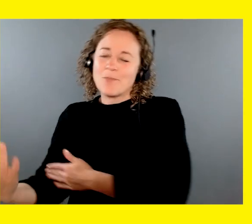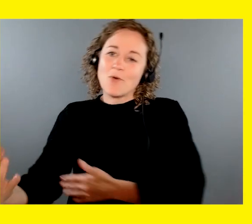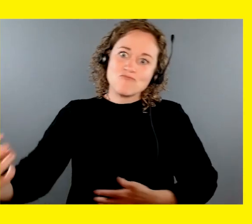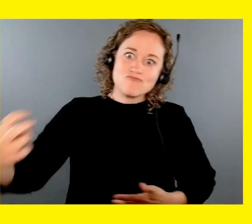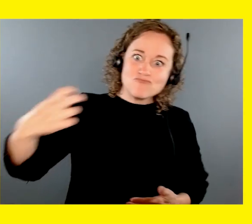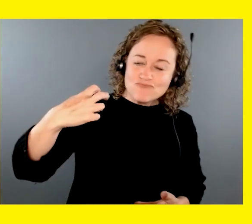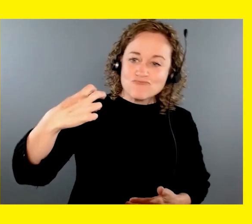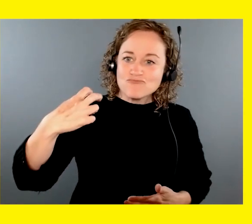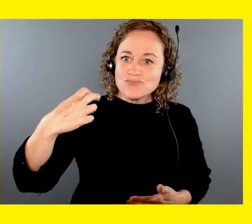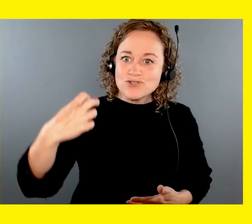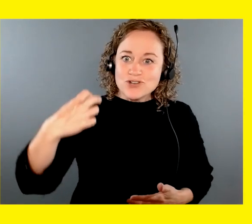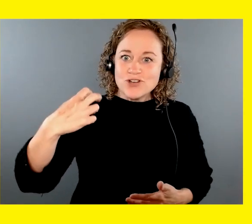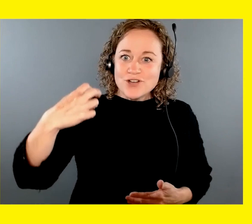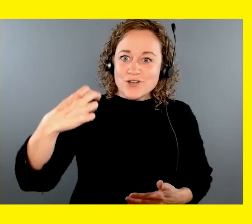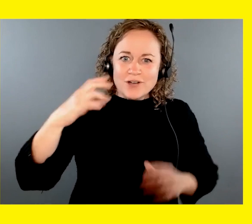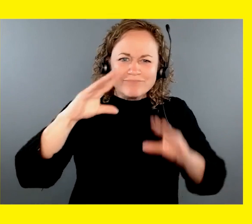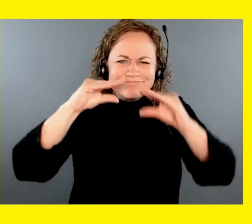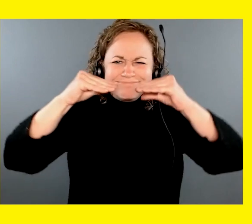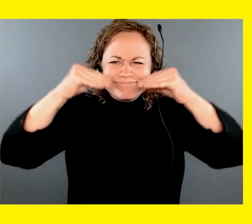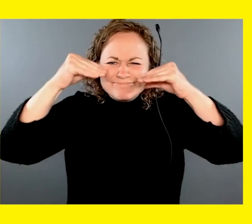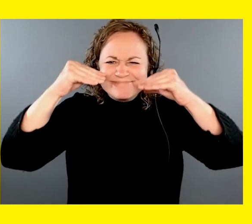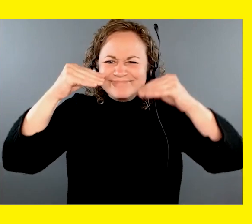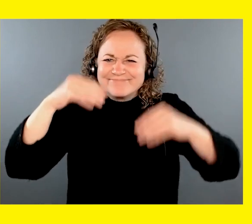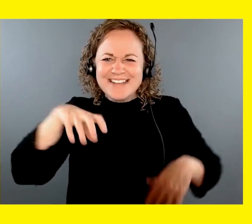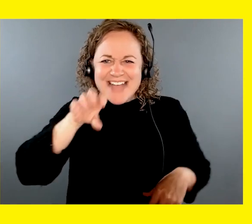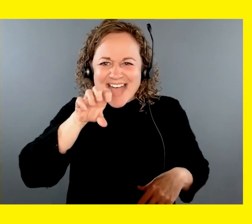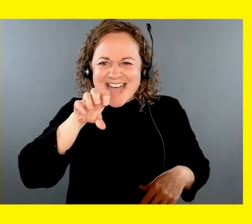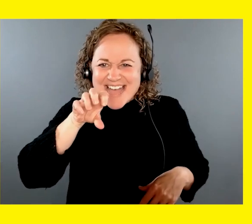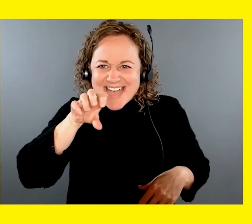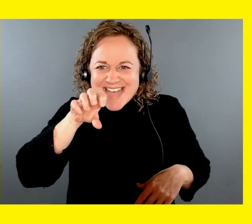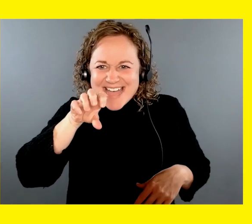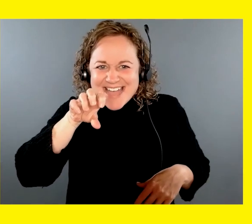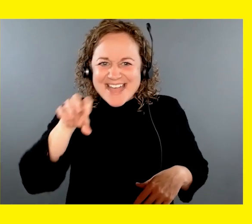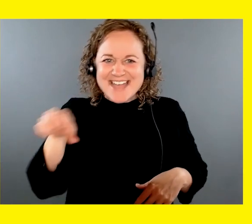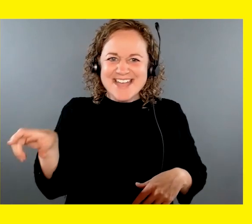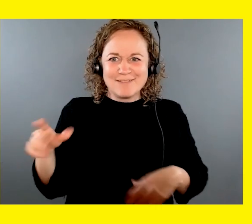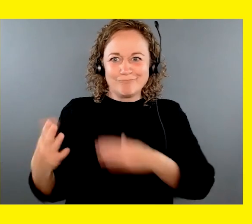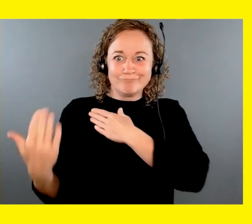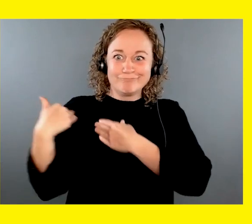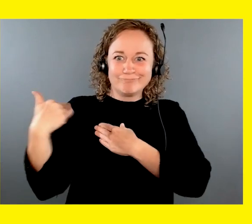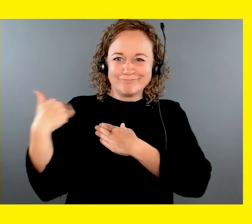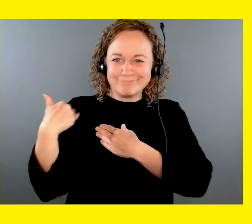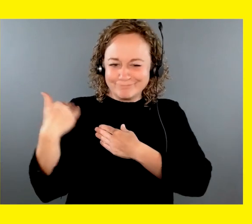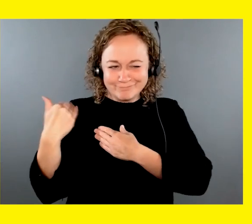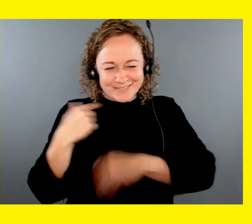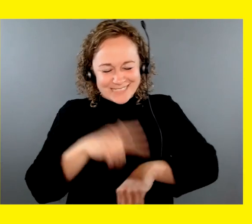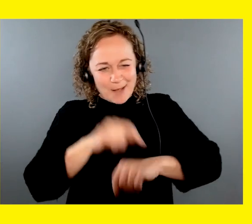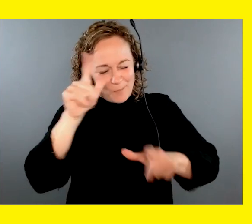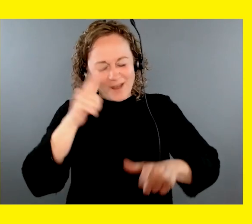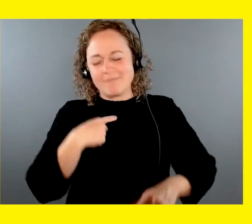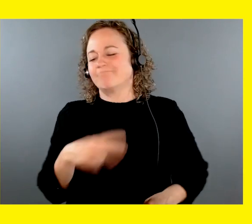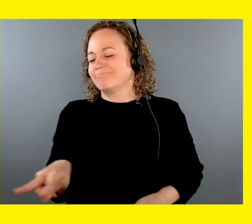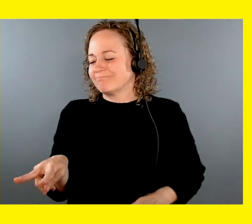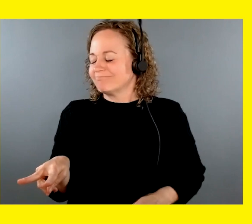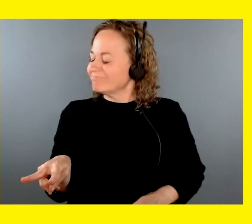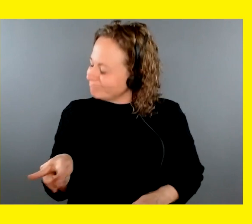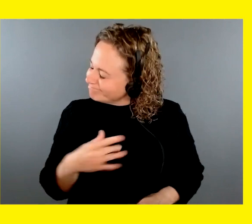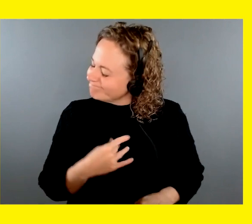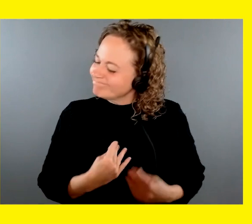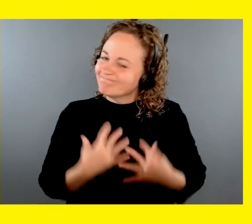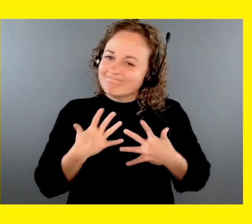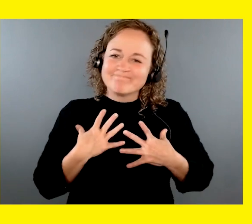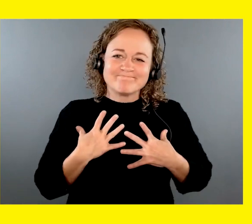face with a soft, stuffy toy, saying, time to get up. And it's just the best way to start the day.